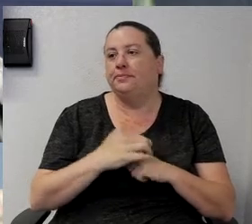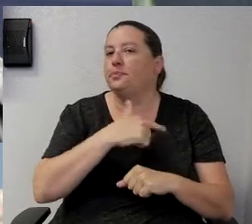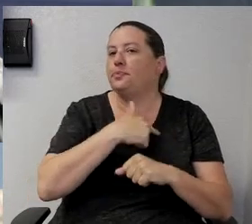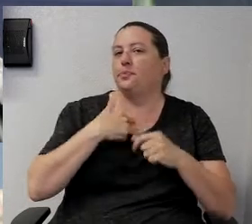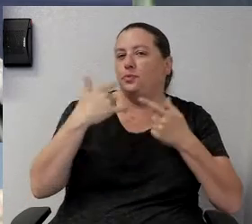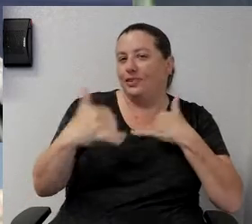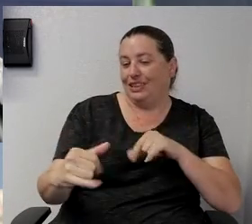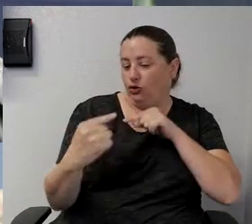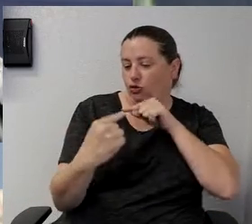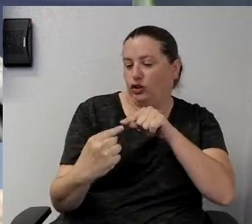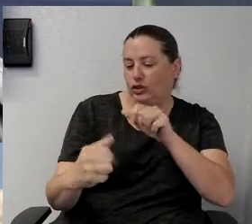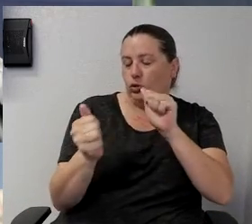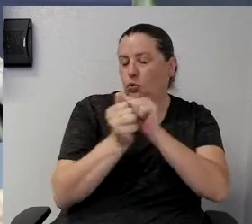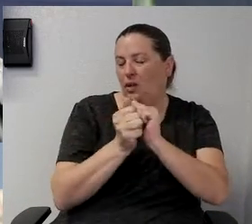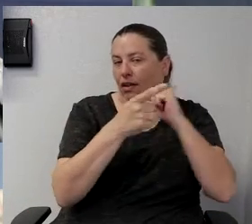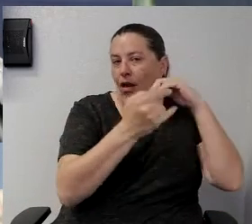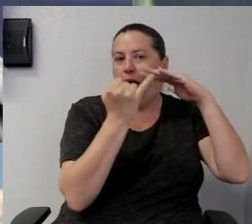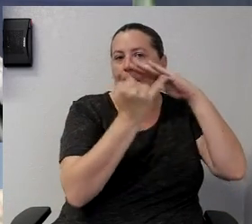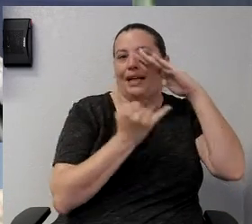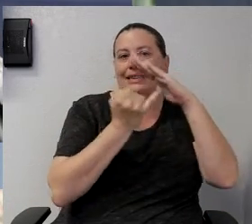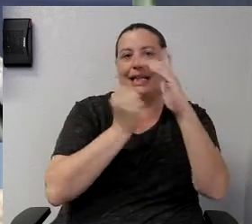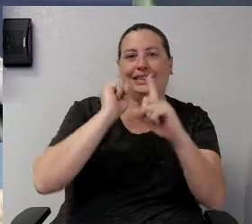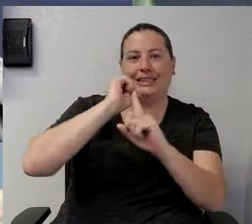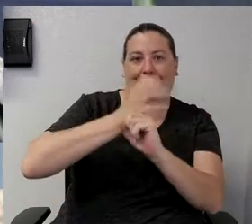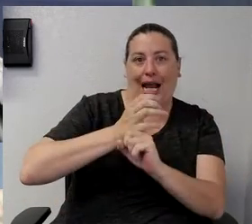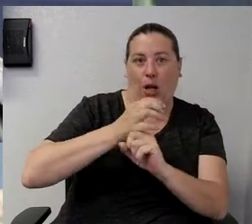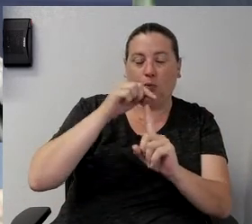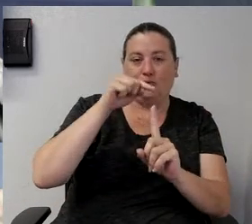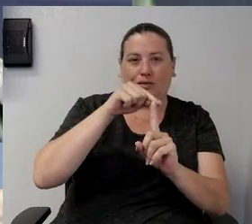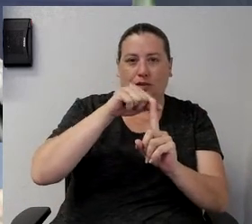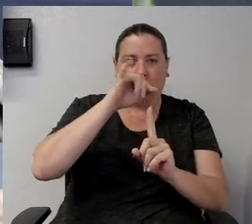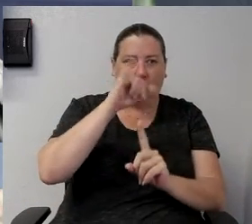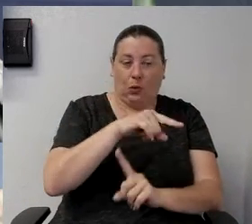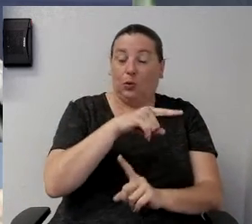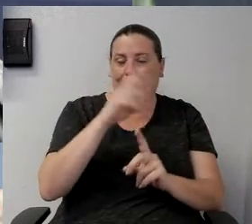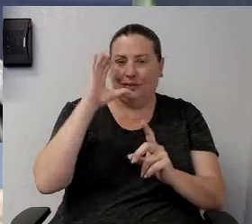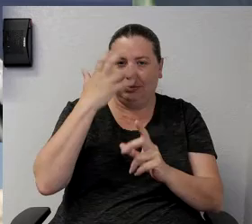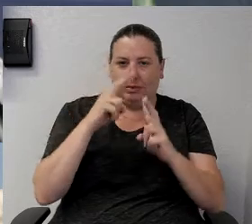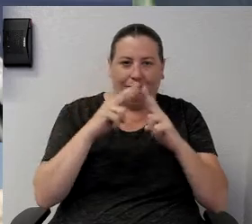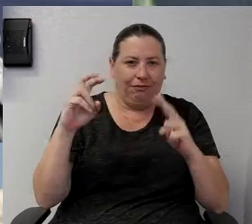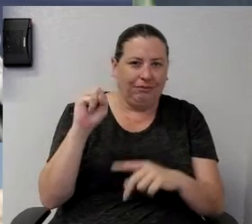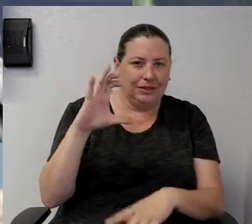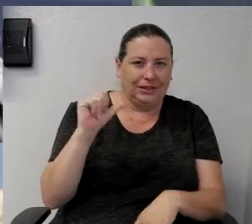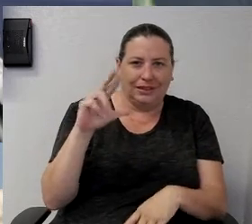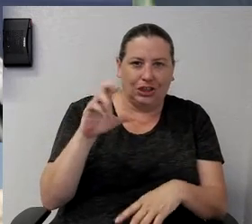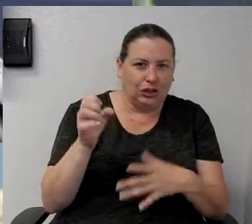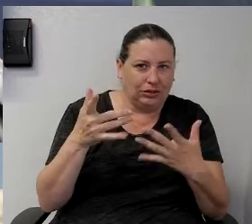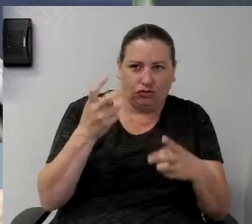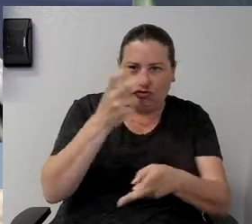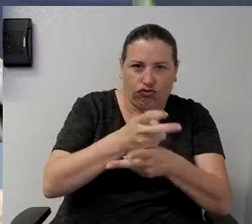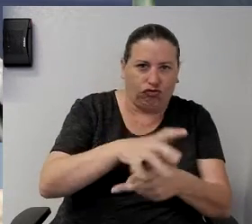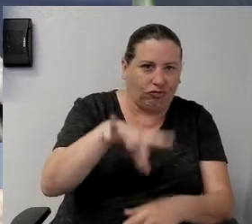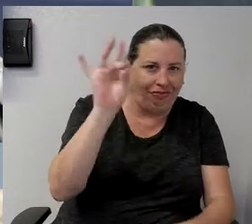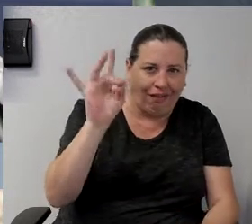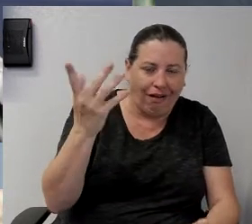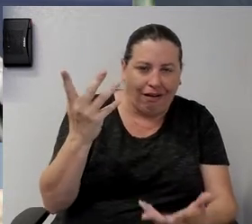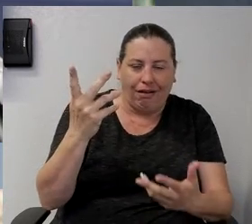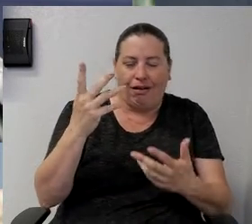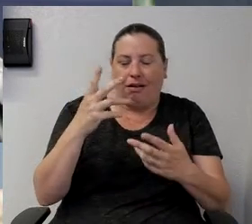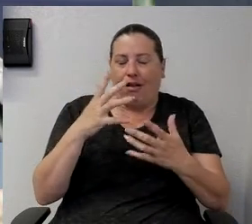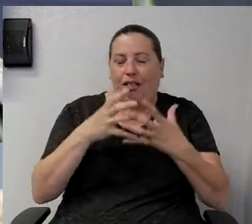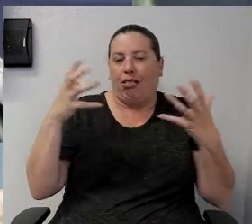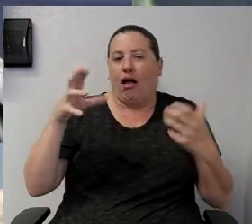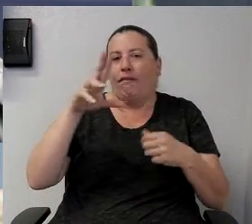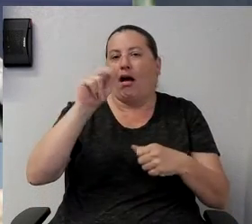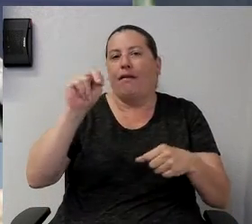isolation gowns those still seem to be scarce lots of unfilled orders so